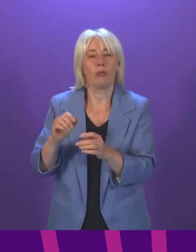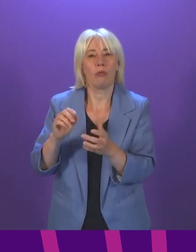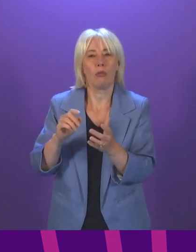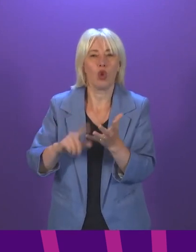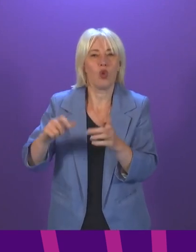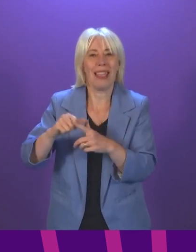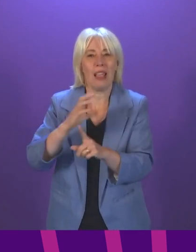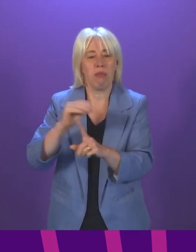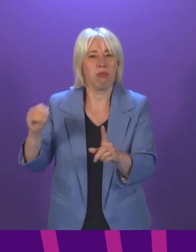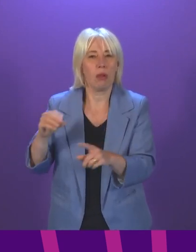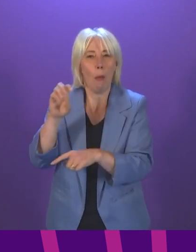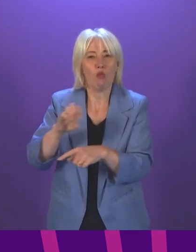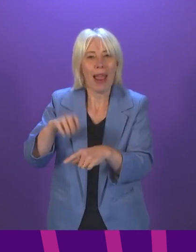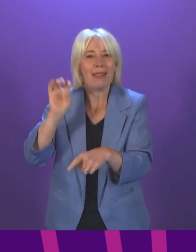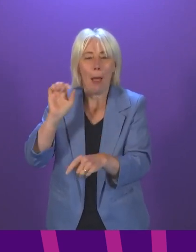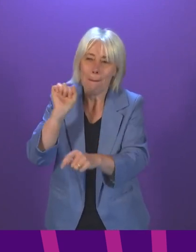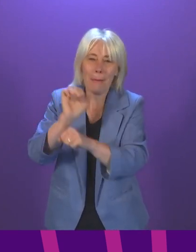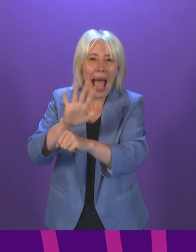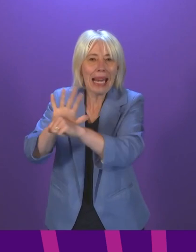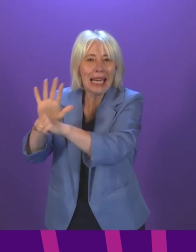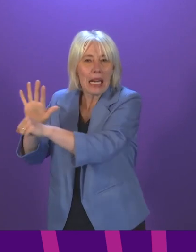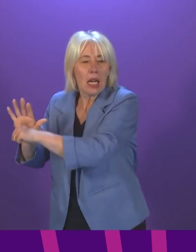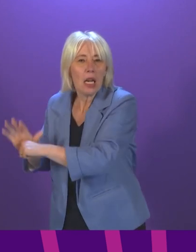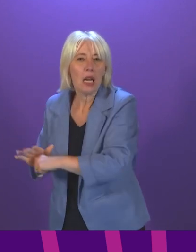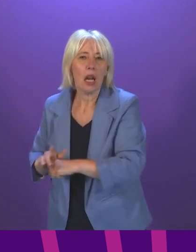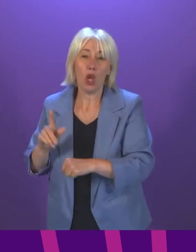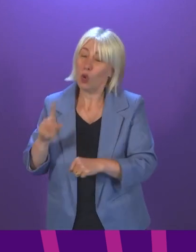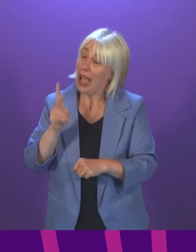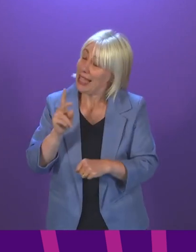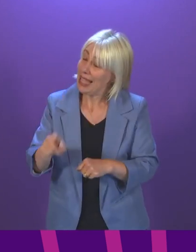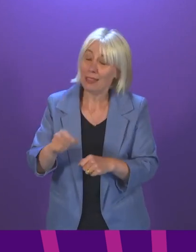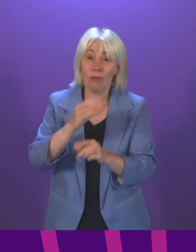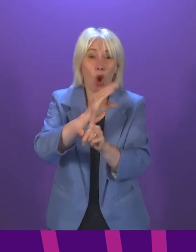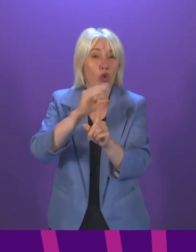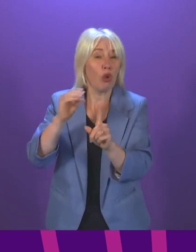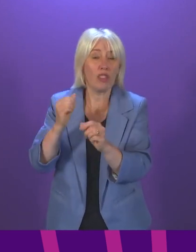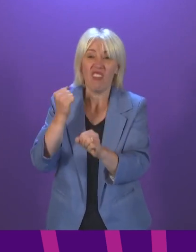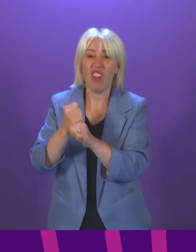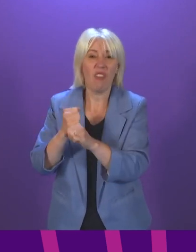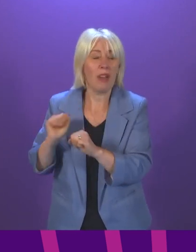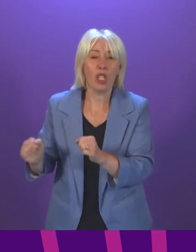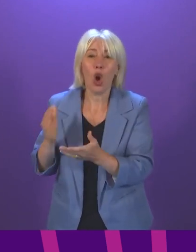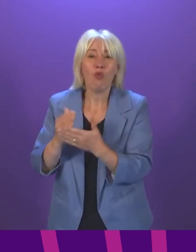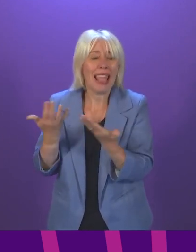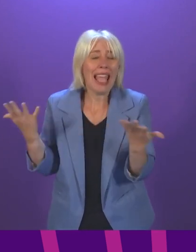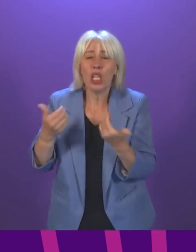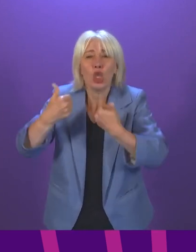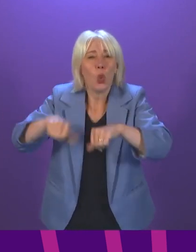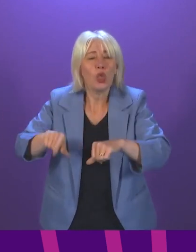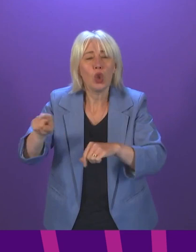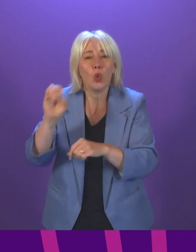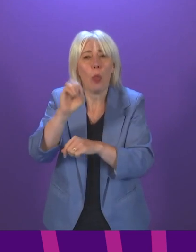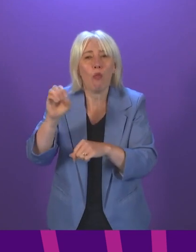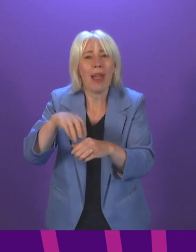share my concern that this last-minute delay highlights that the Tory Government has no real solution to the Brexit issues it has created,